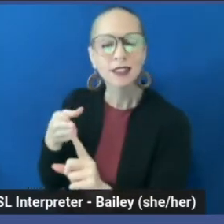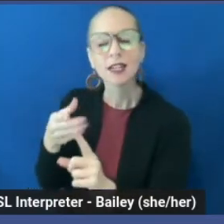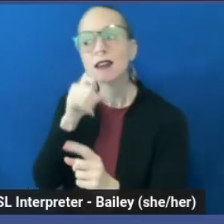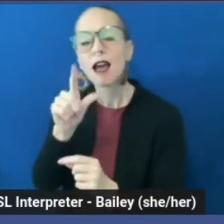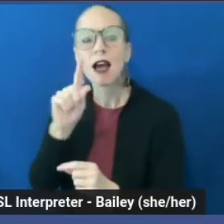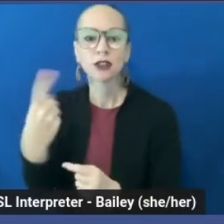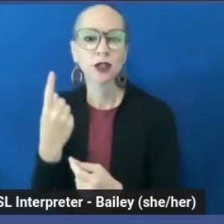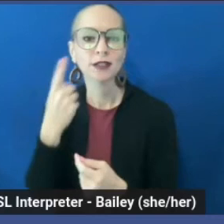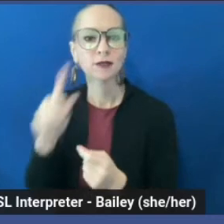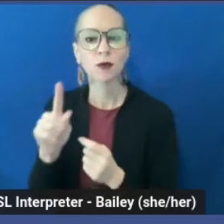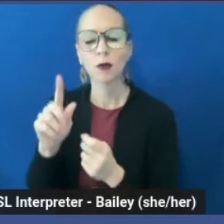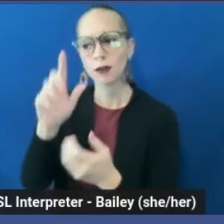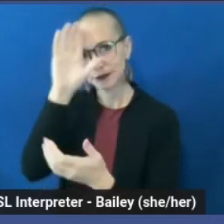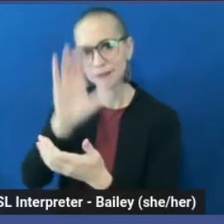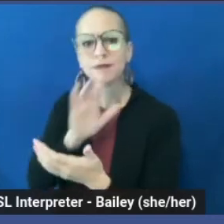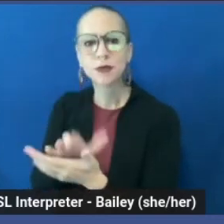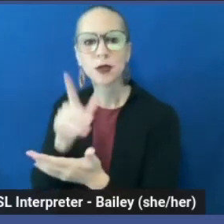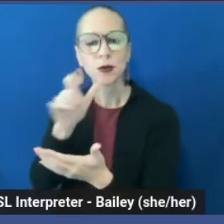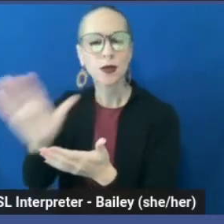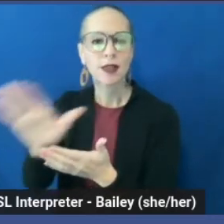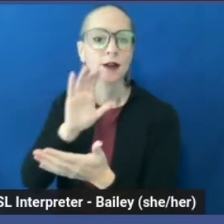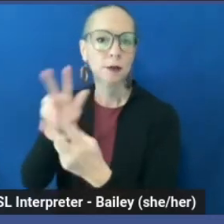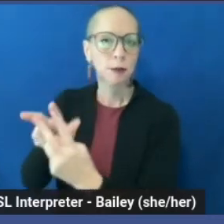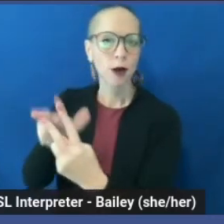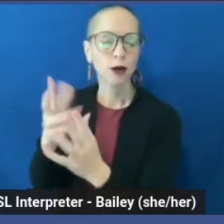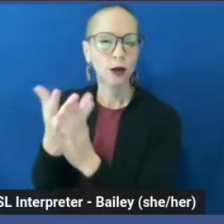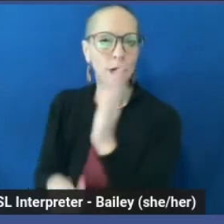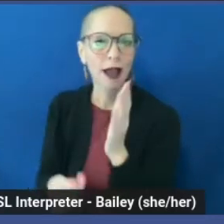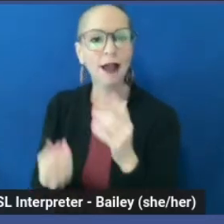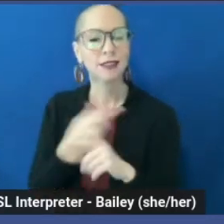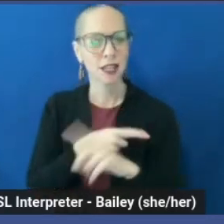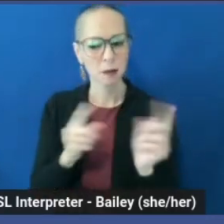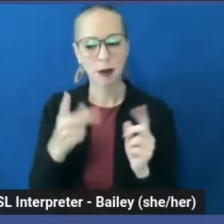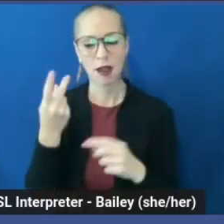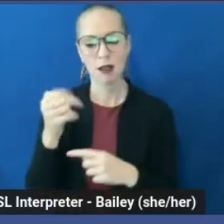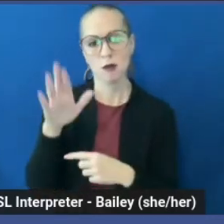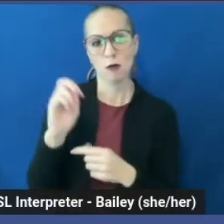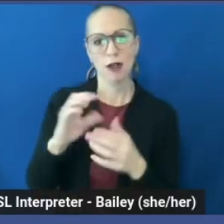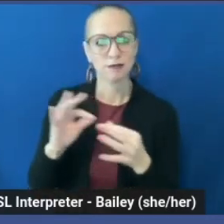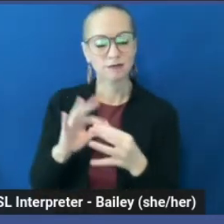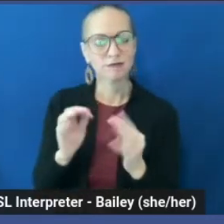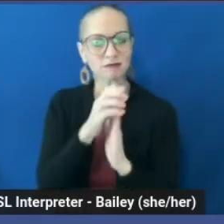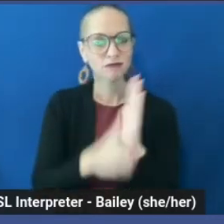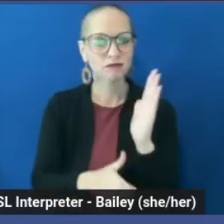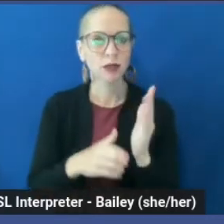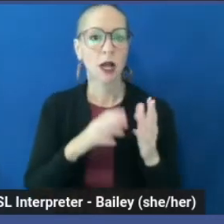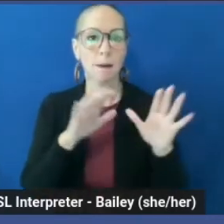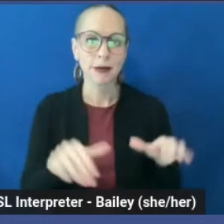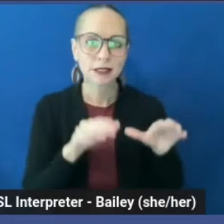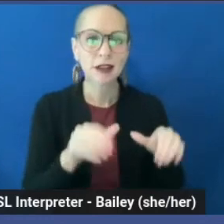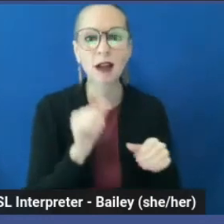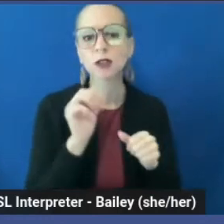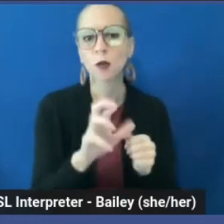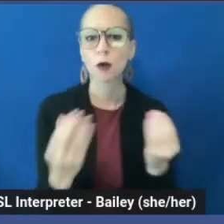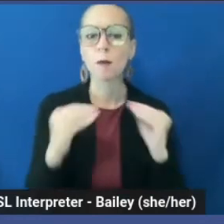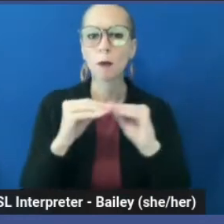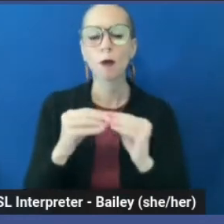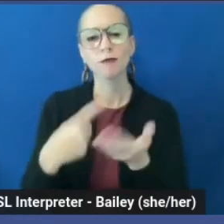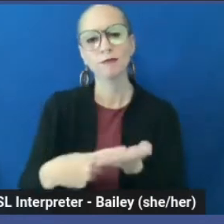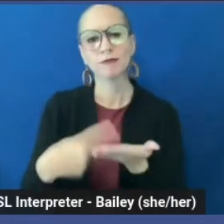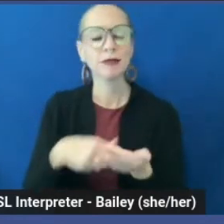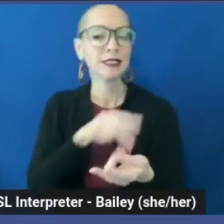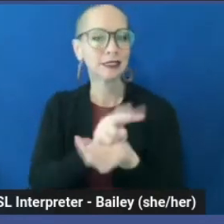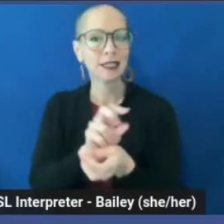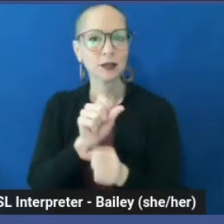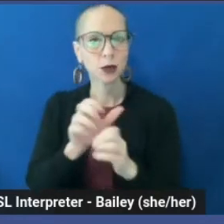chapters suggesting to, of course, go at your own speed. But Price included a chapter called Massage or More, discussing the importance of sex workers